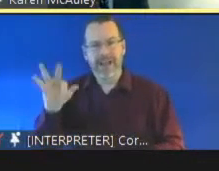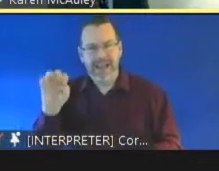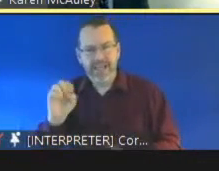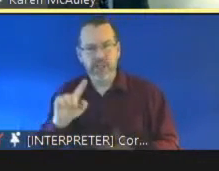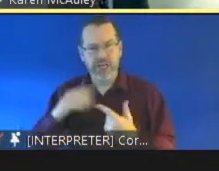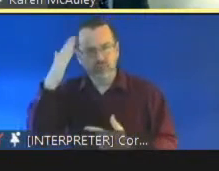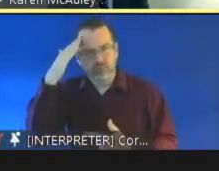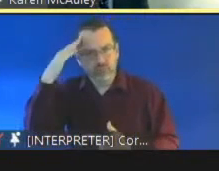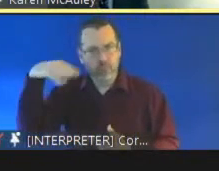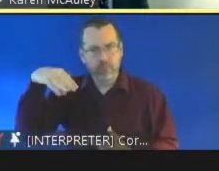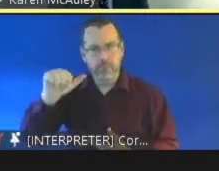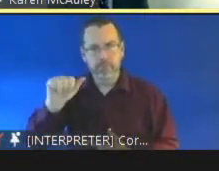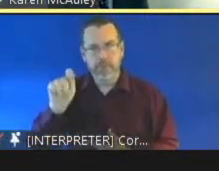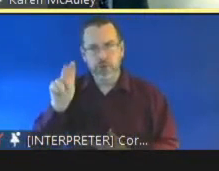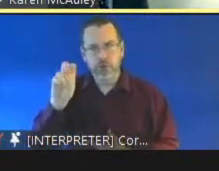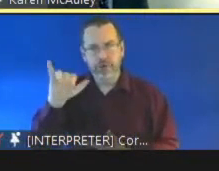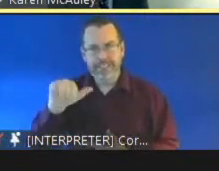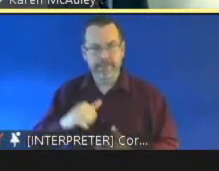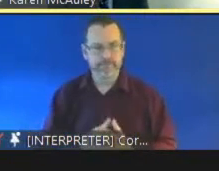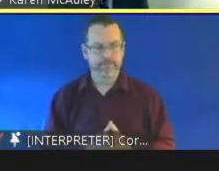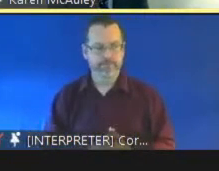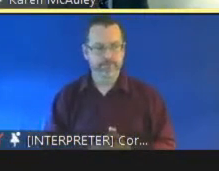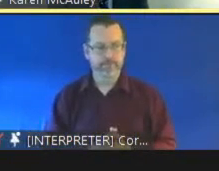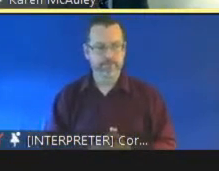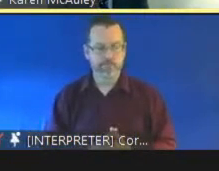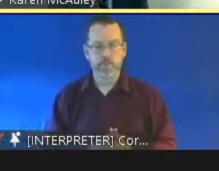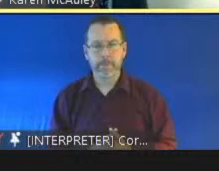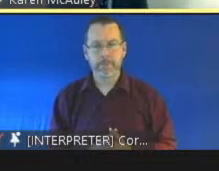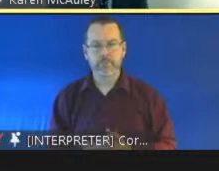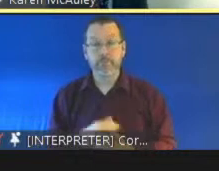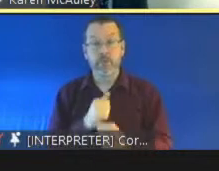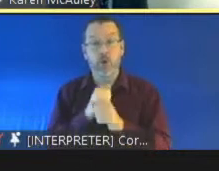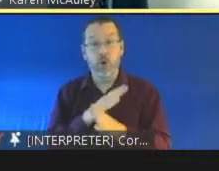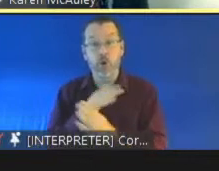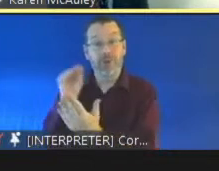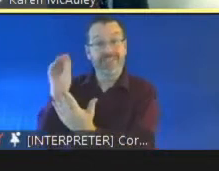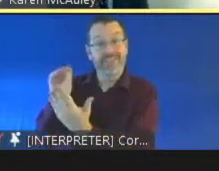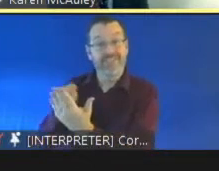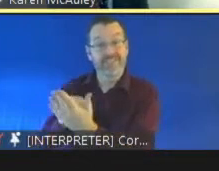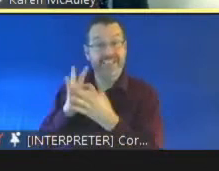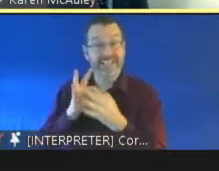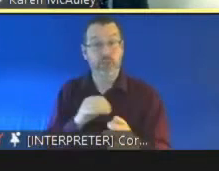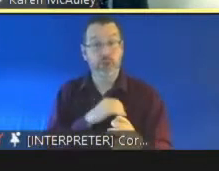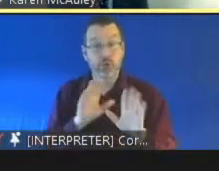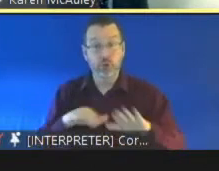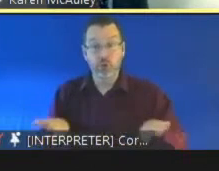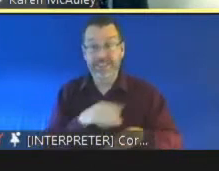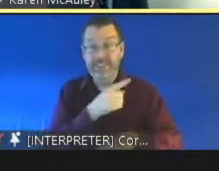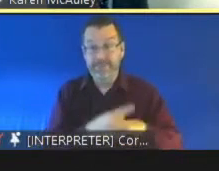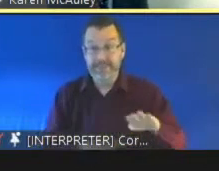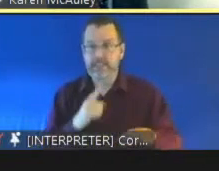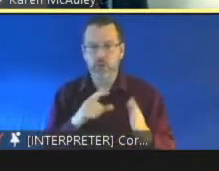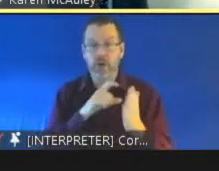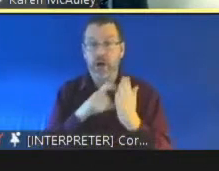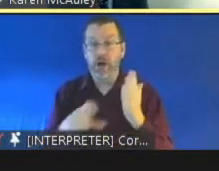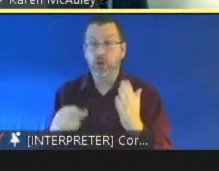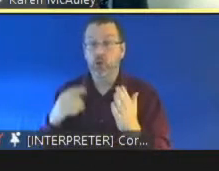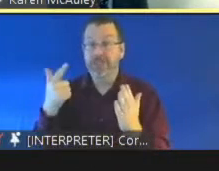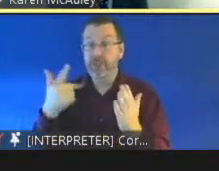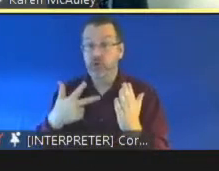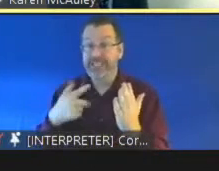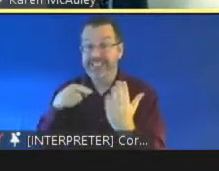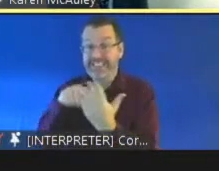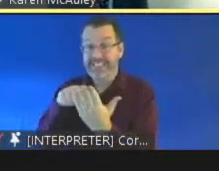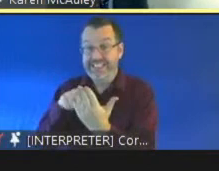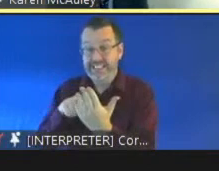Thirdly while all of the UN CRC's articles apply to children with disabilities article 23 focuses focuses specifically